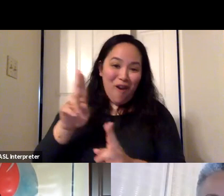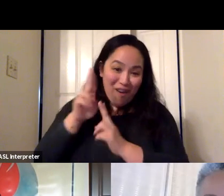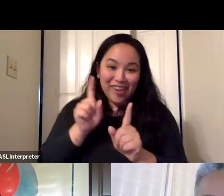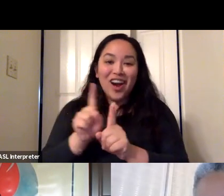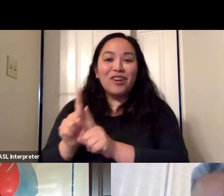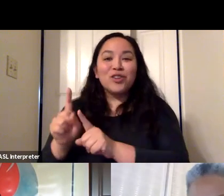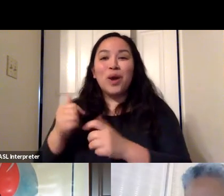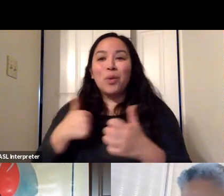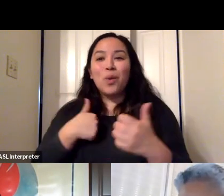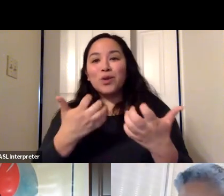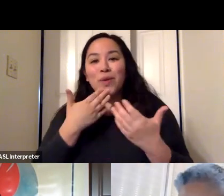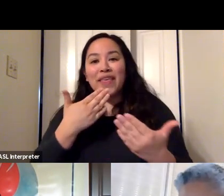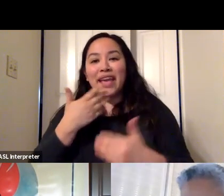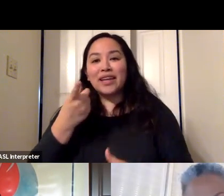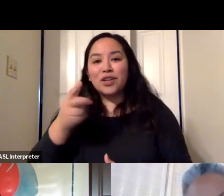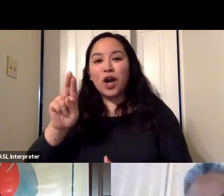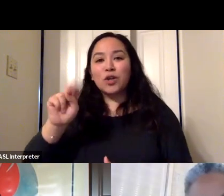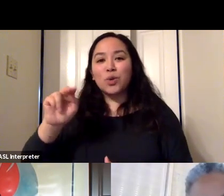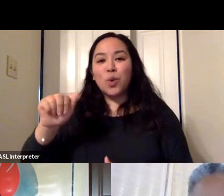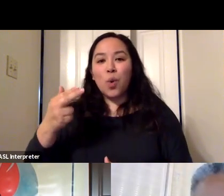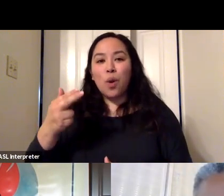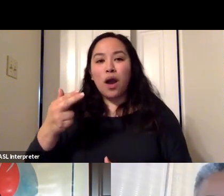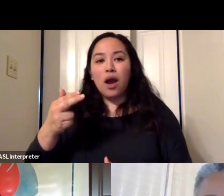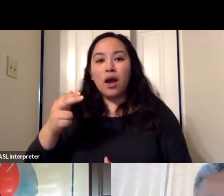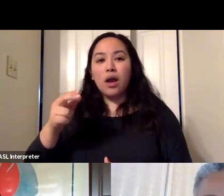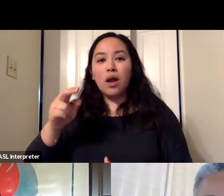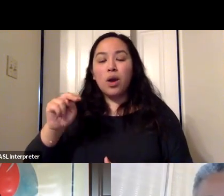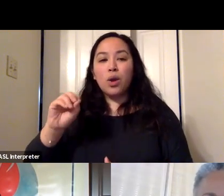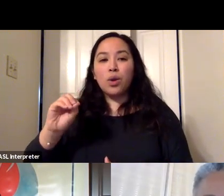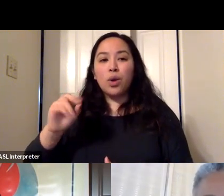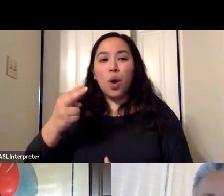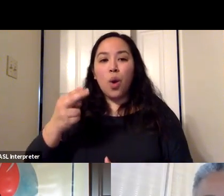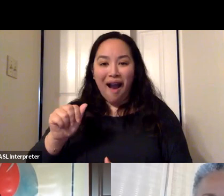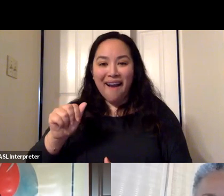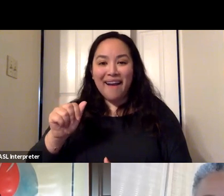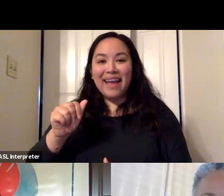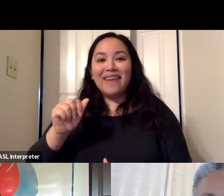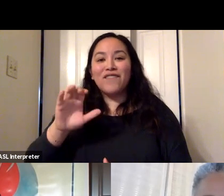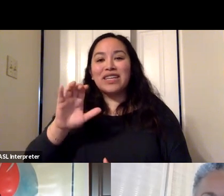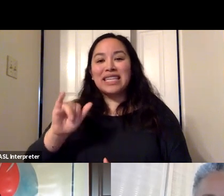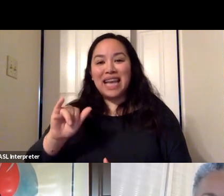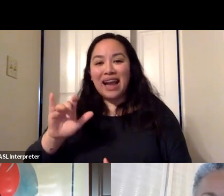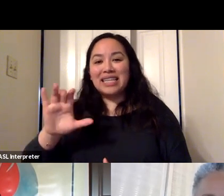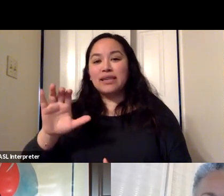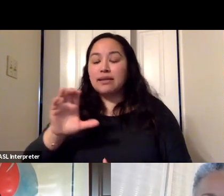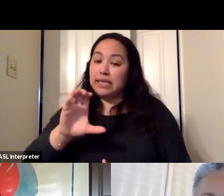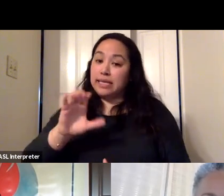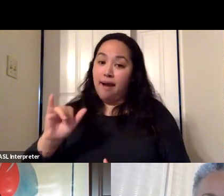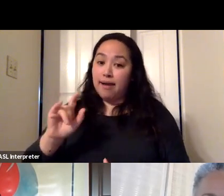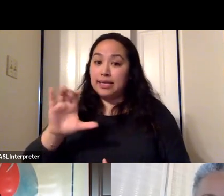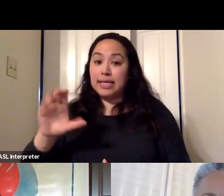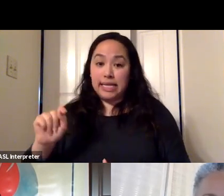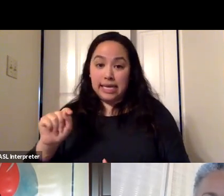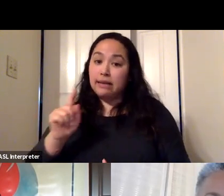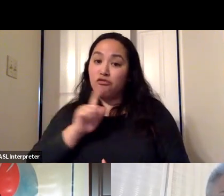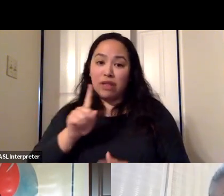Dr. Noha as one of our and roots is one of our early partners in that CICT endeavor. It's been just